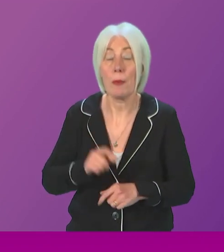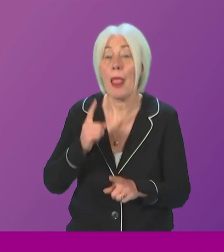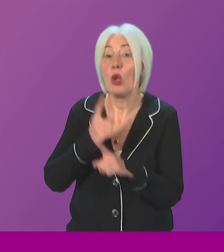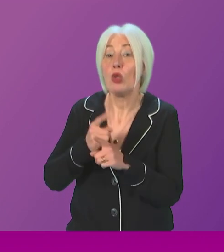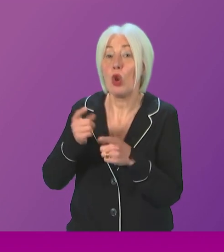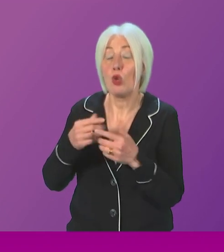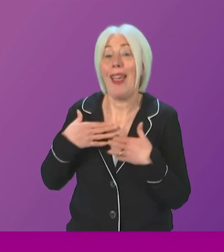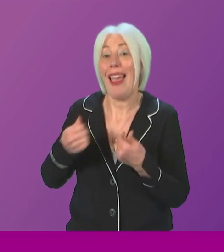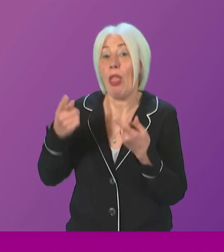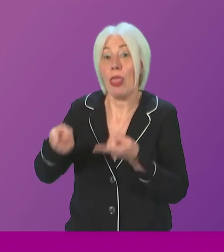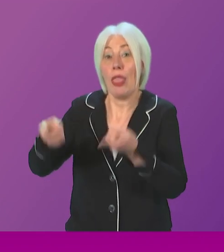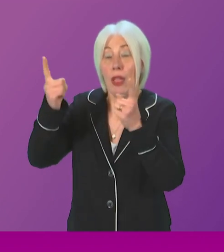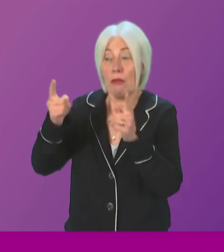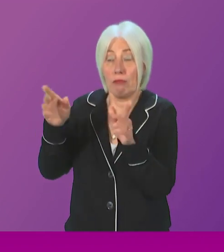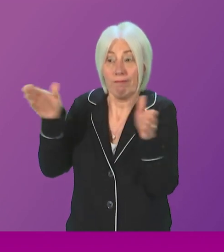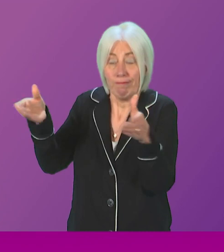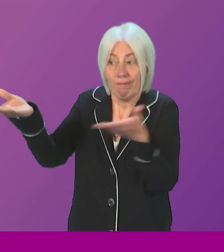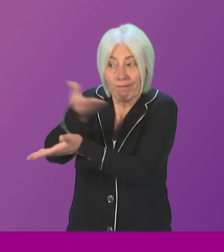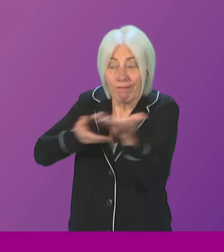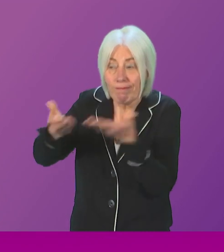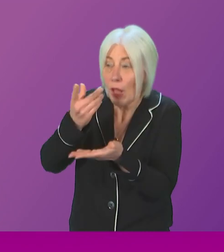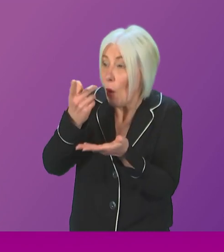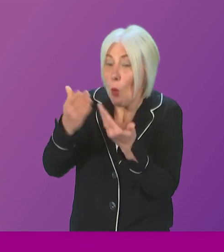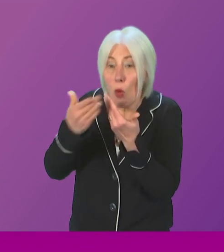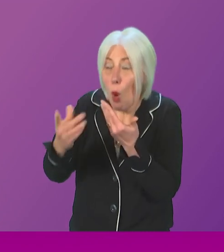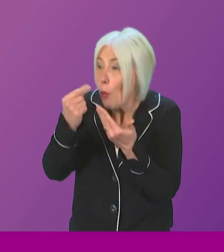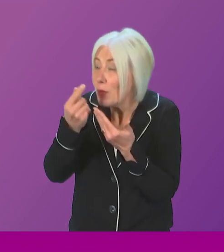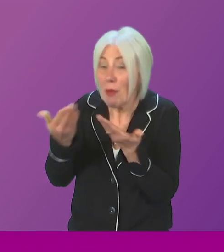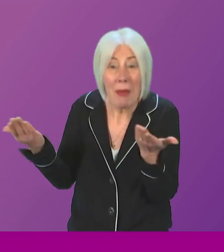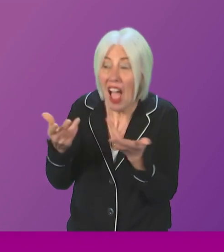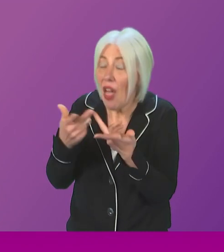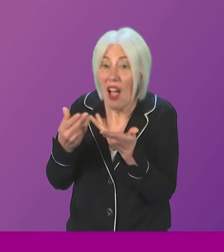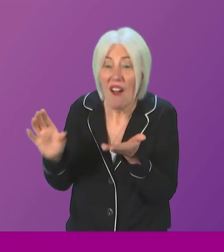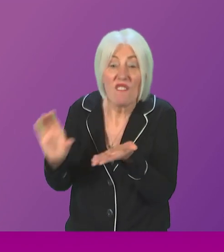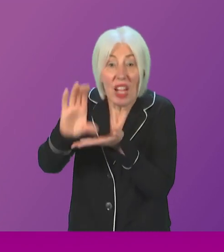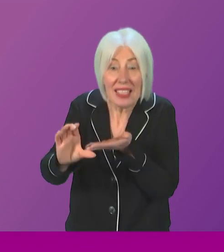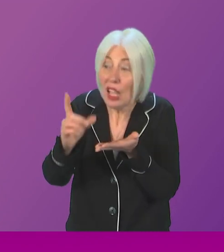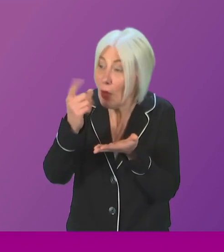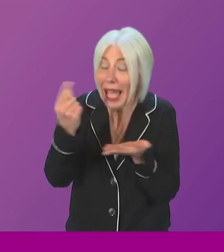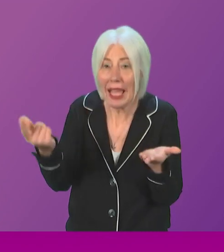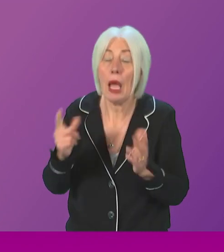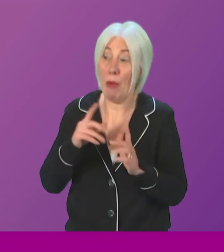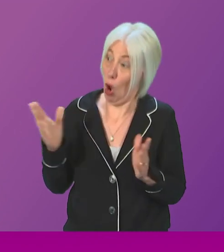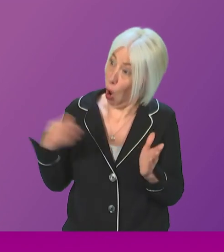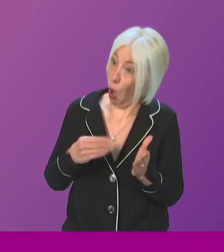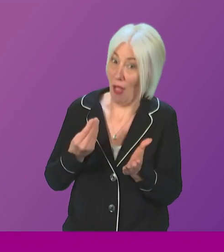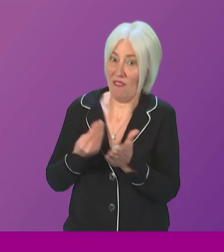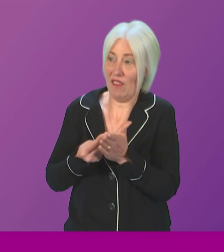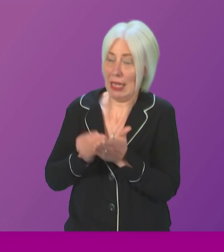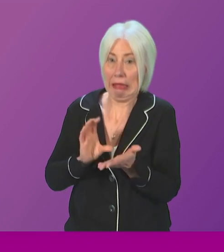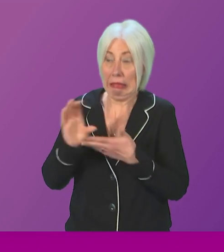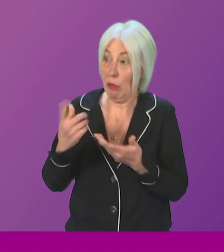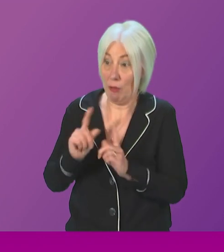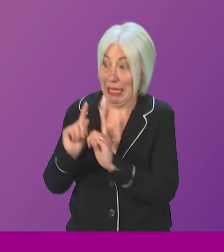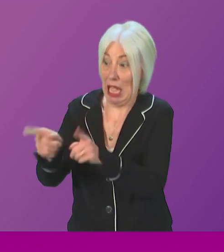Secretary for Health and Social Care to see what more we can possibly do, what funding we are able to provide. But every single penny of our funding has been